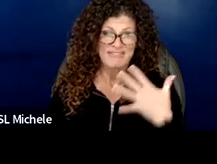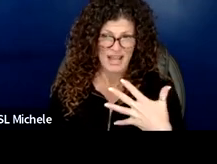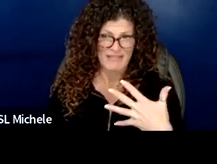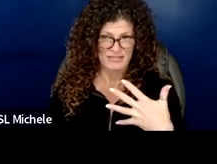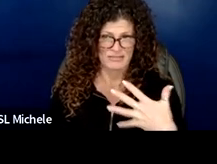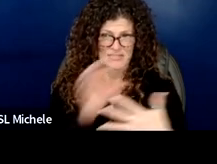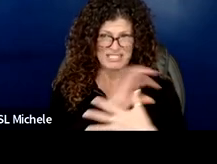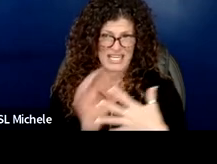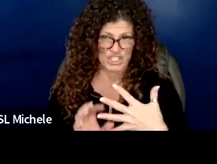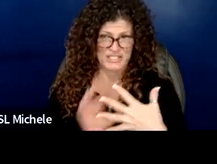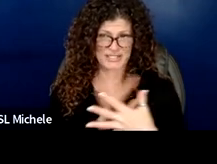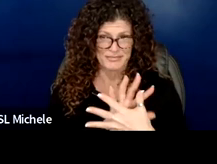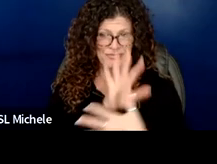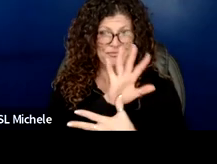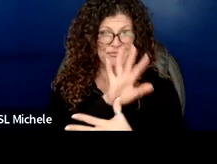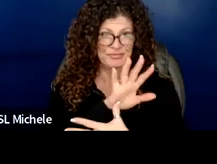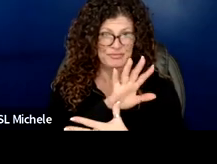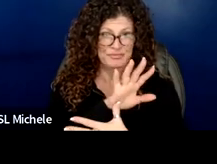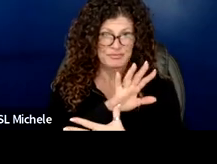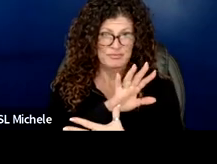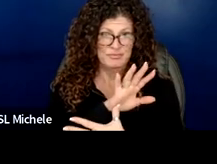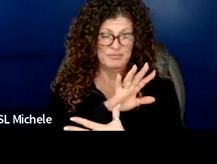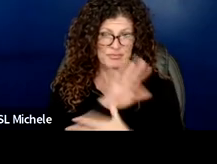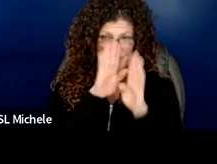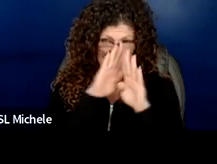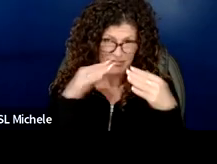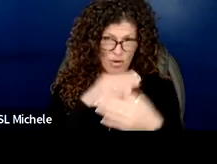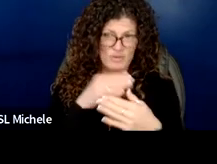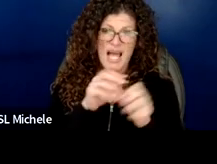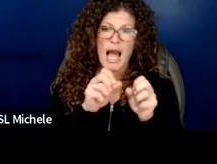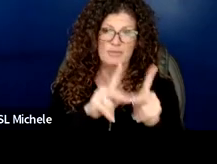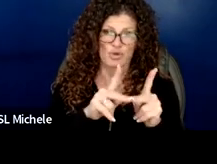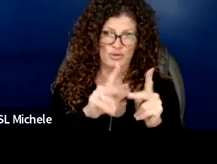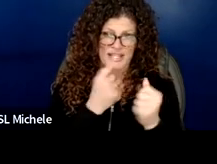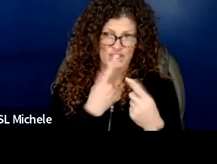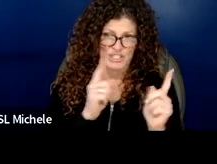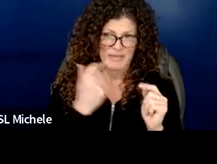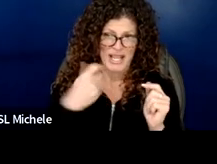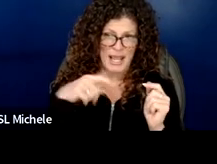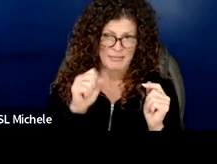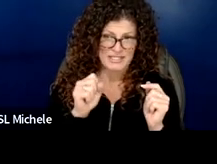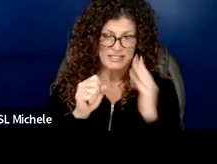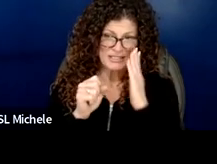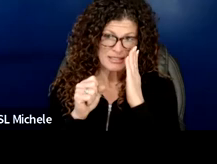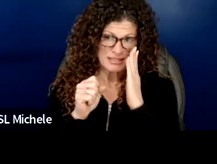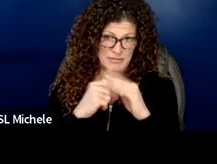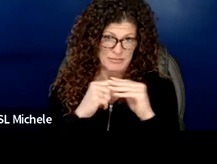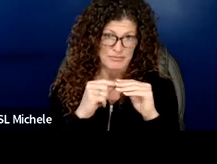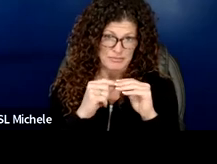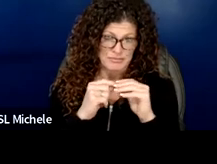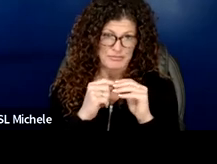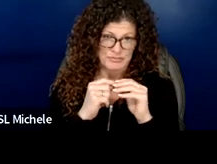the first section is tightly focused on opportunity and achievement gaps and i know that this was a